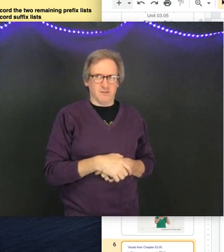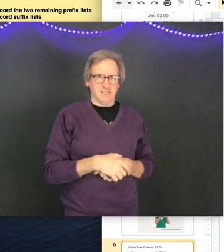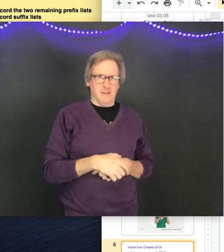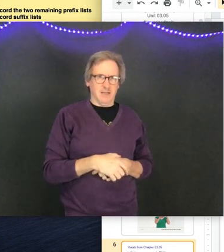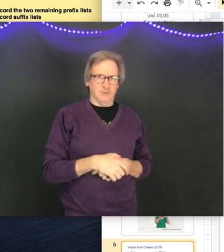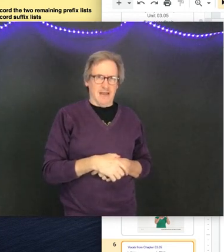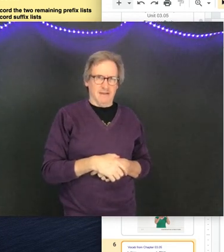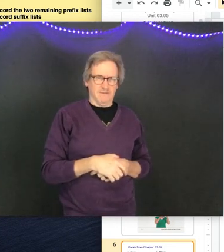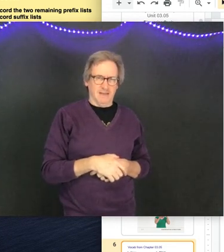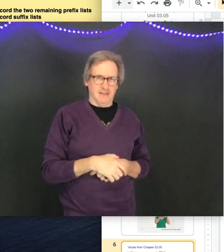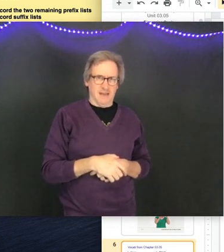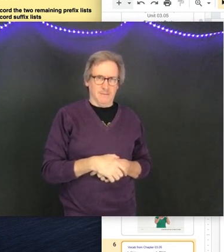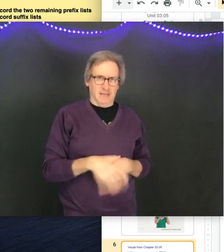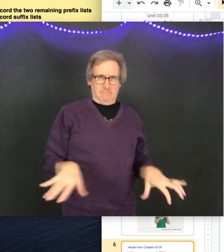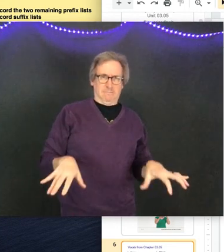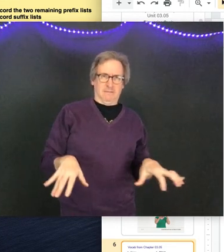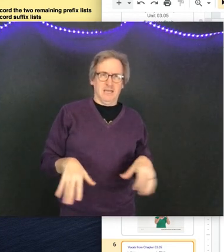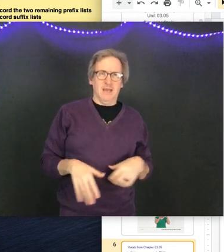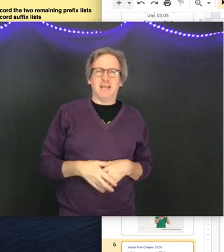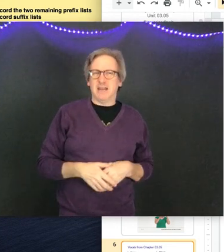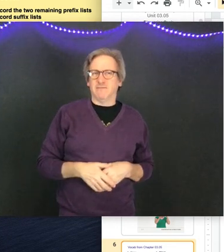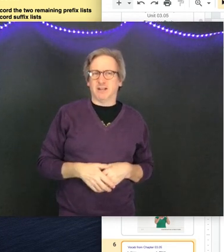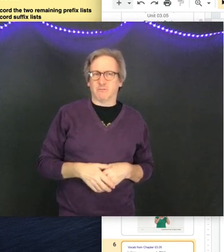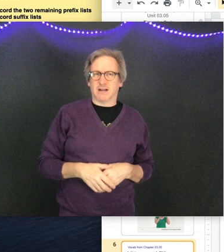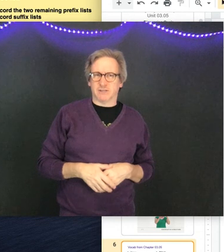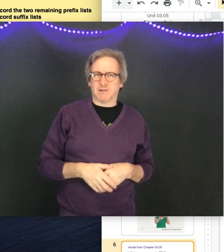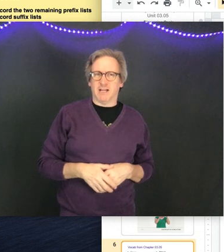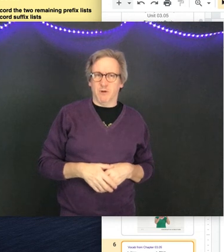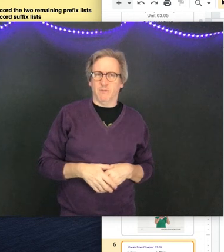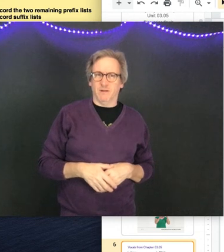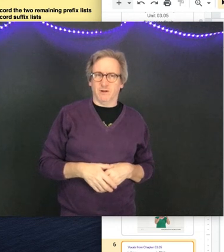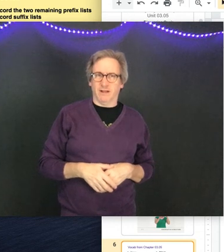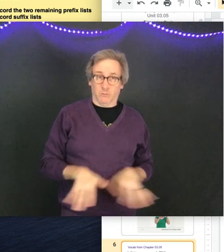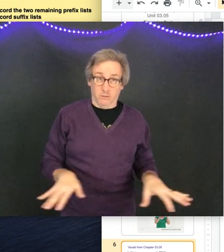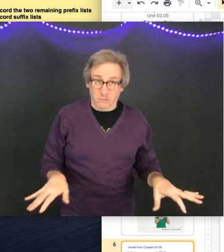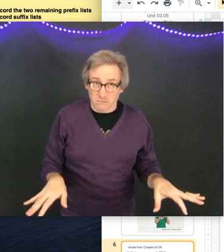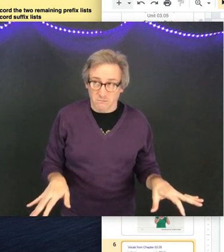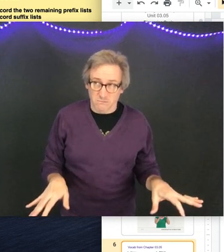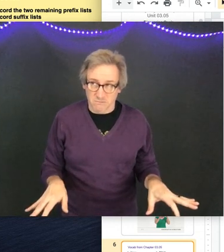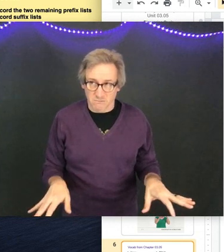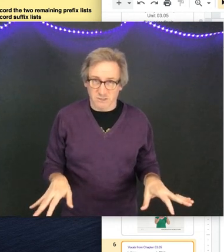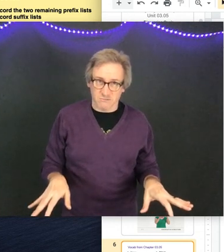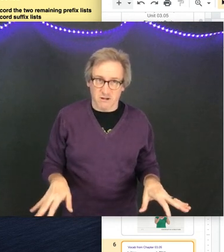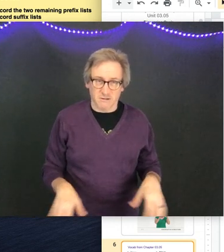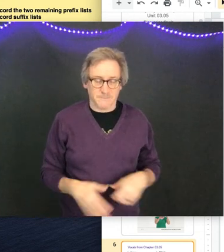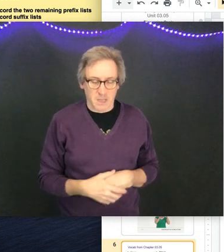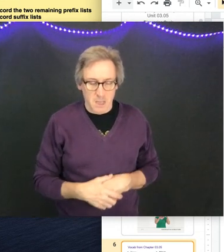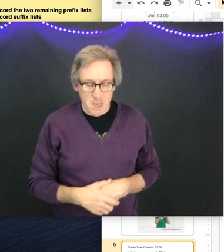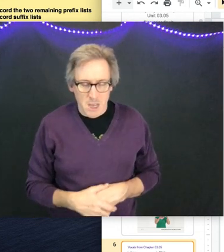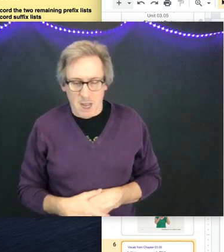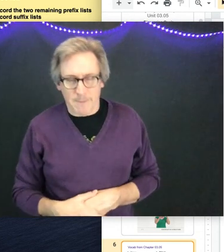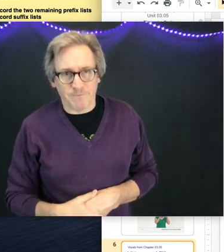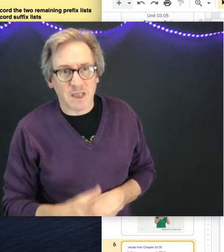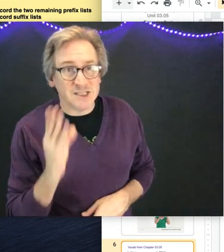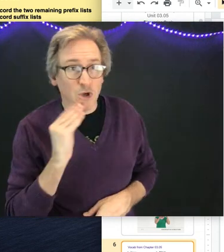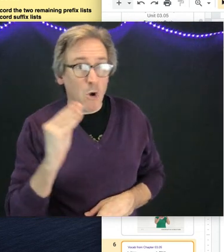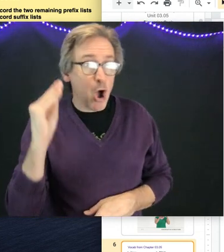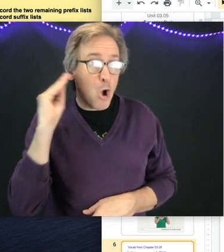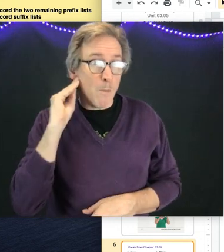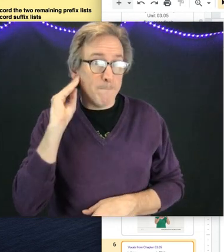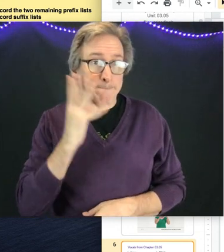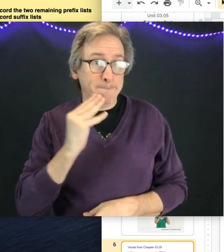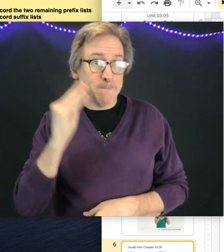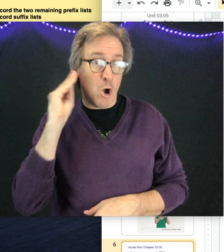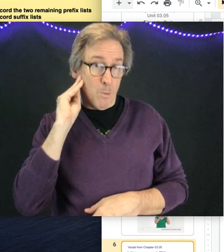have never seen anybody do it. And if they did, I'd be like, it'd be kind of like a record scratch moment where you're like, what? What's wrong? So